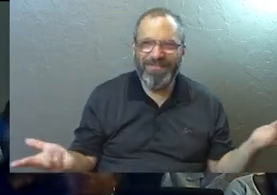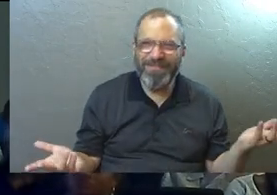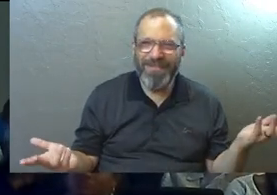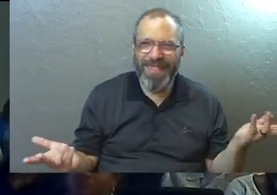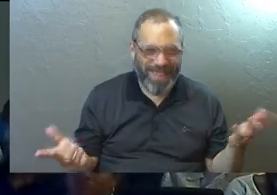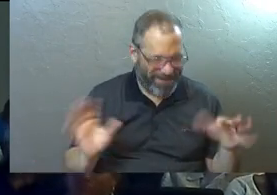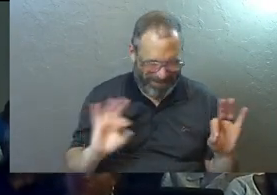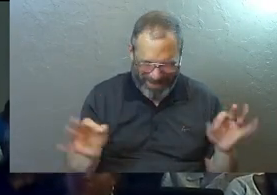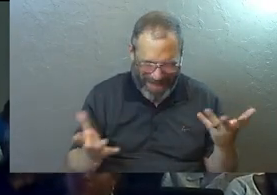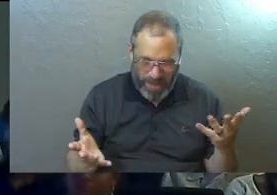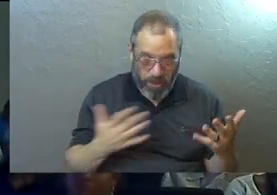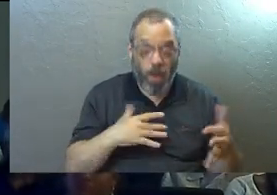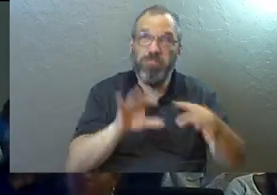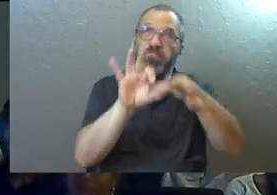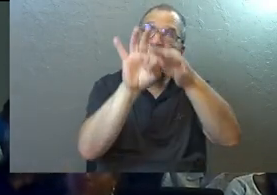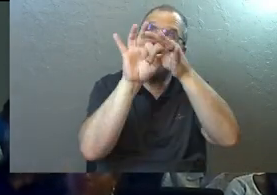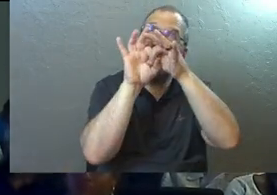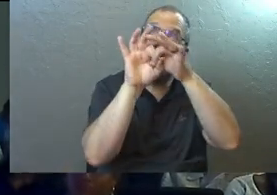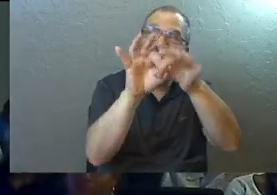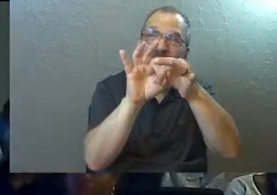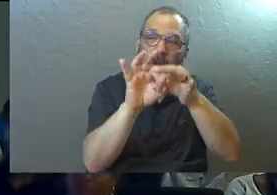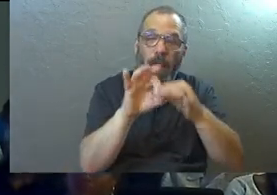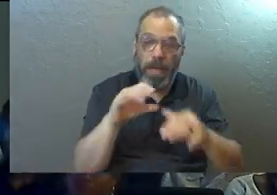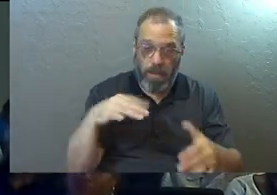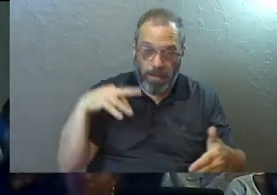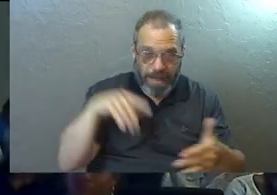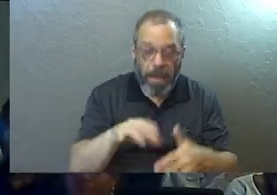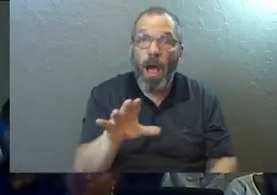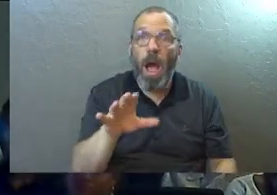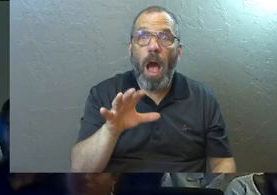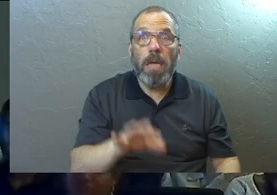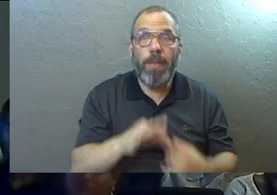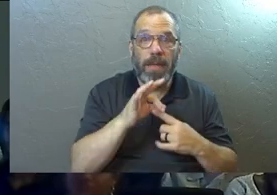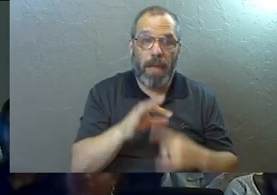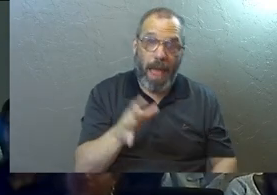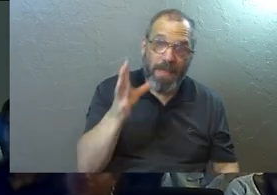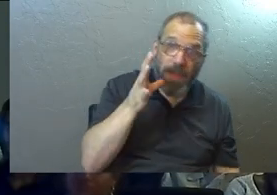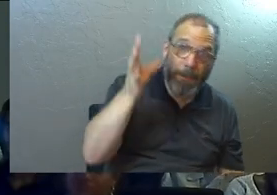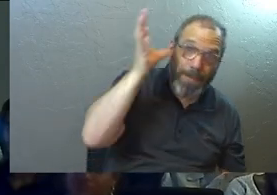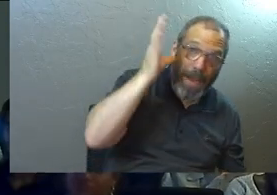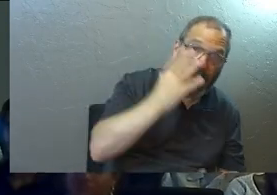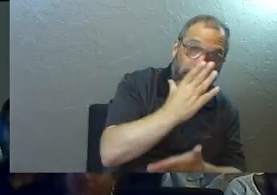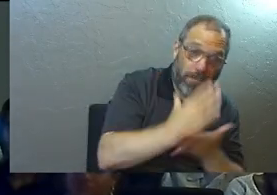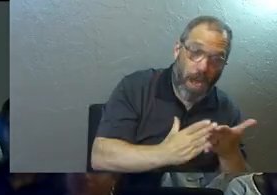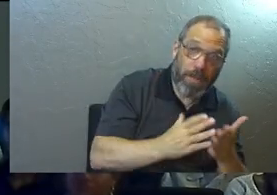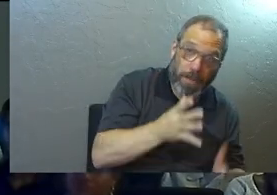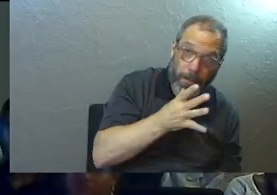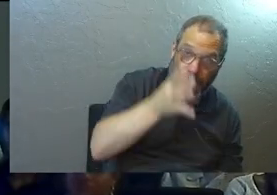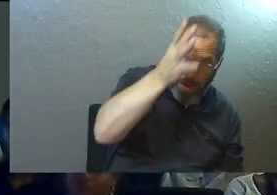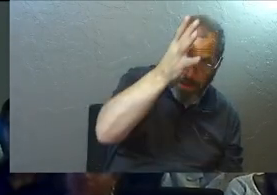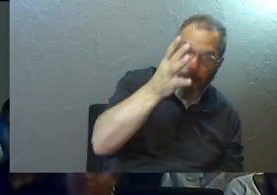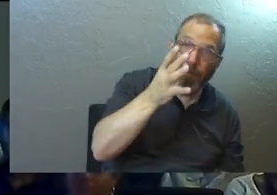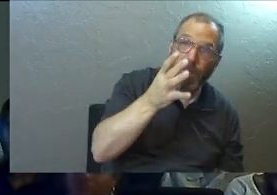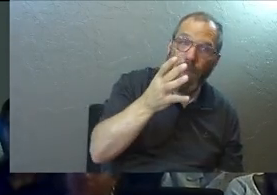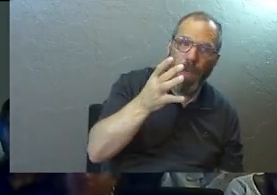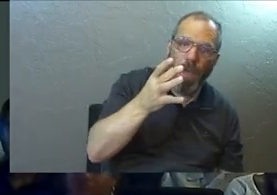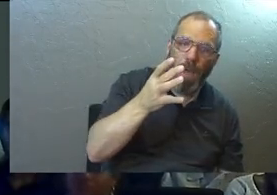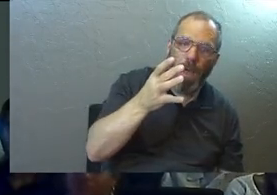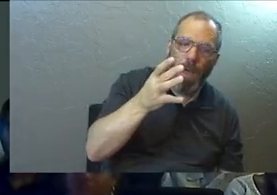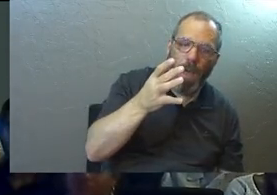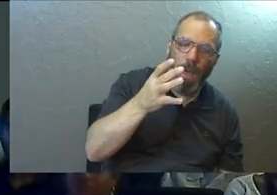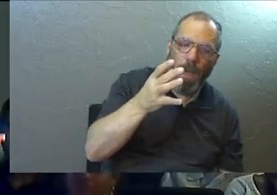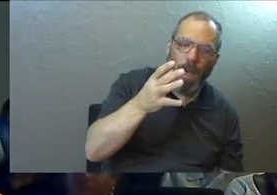And so in our relationship with God, one of the things we looked at with, especially when we were going through the parenting portion, was that we parent